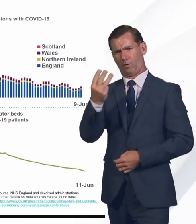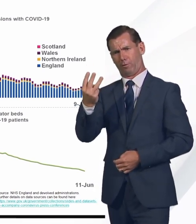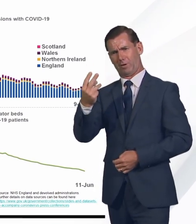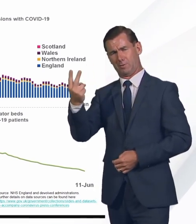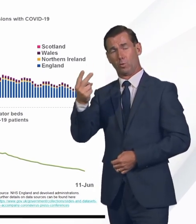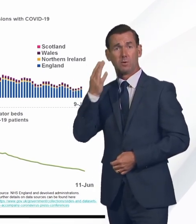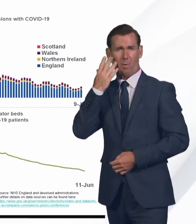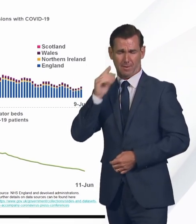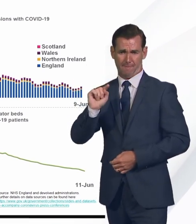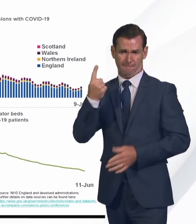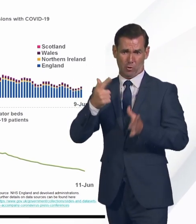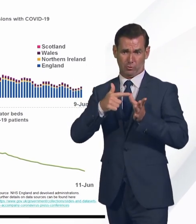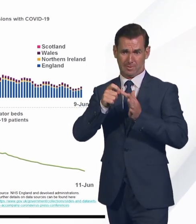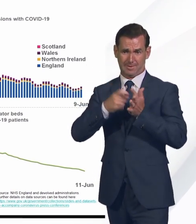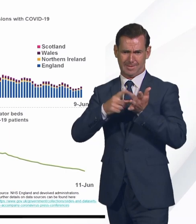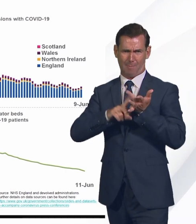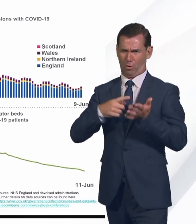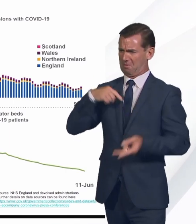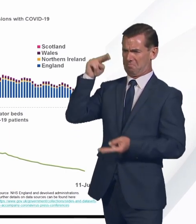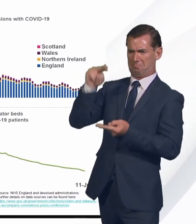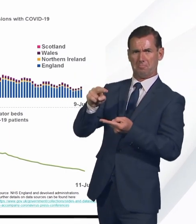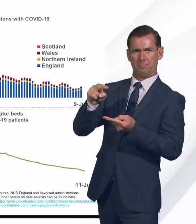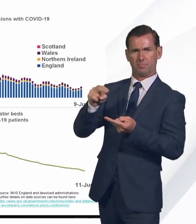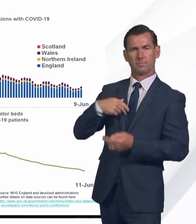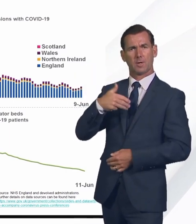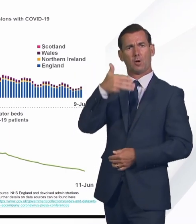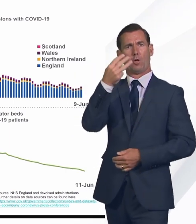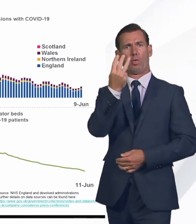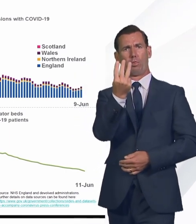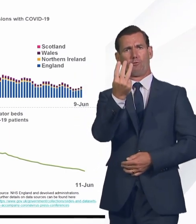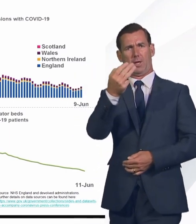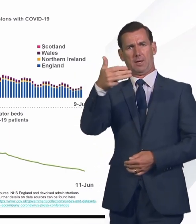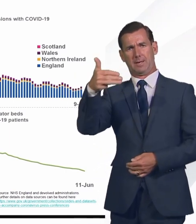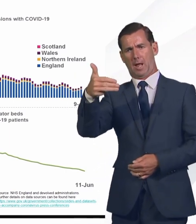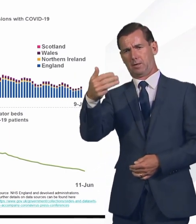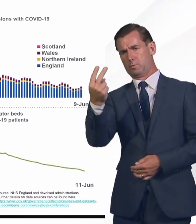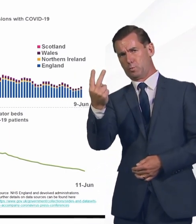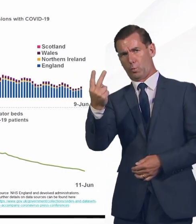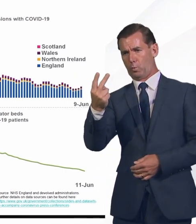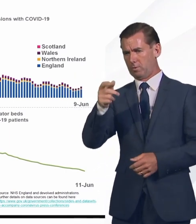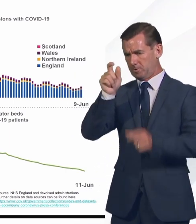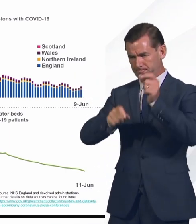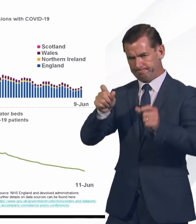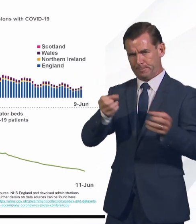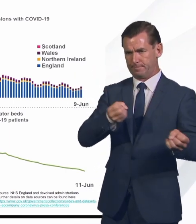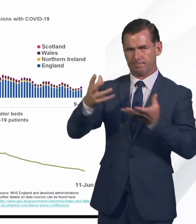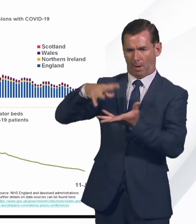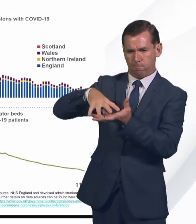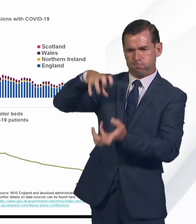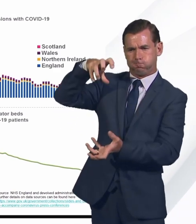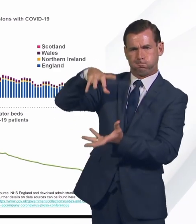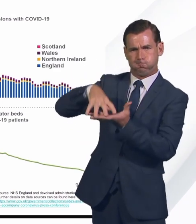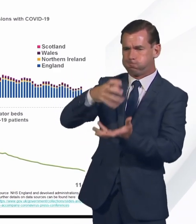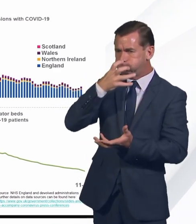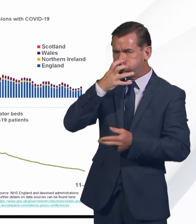on 1 April. 392 coronavirus patients are currently in mechanical ventilation